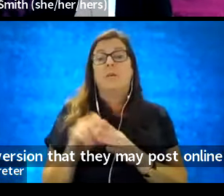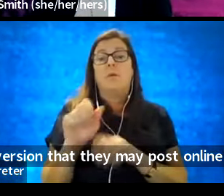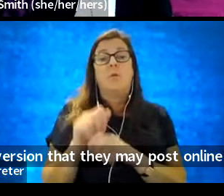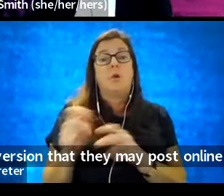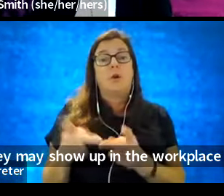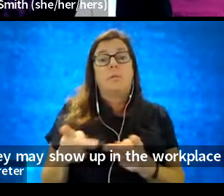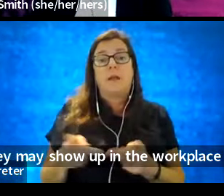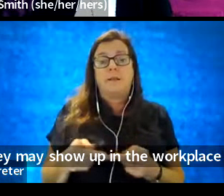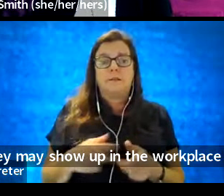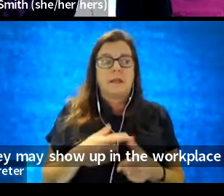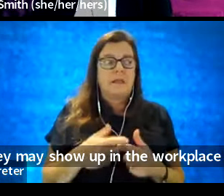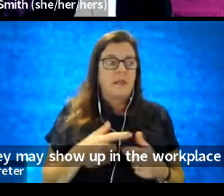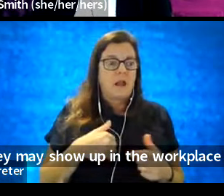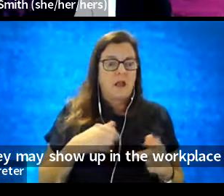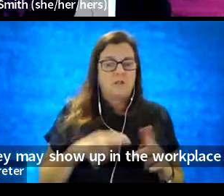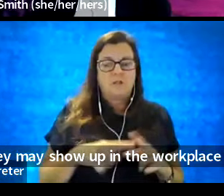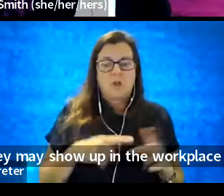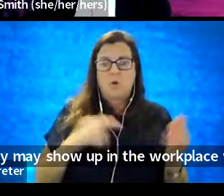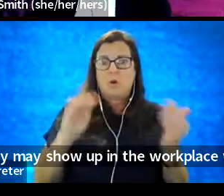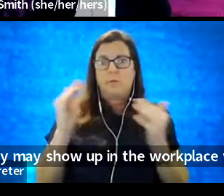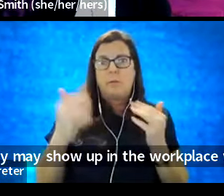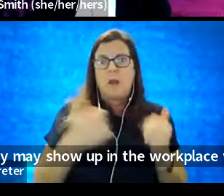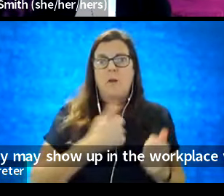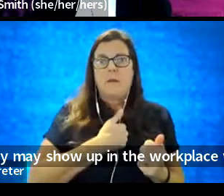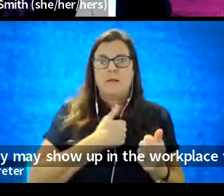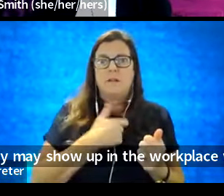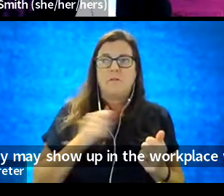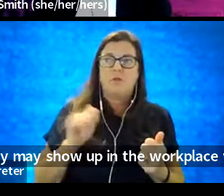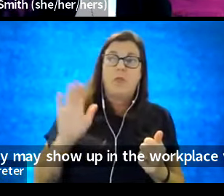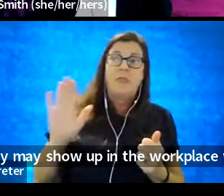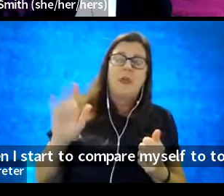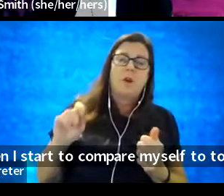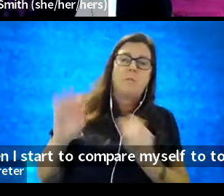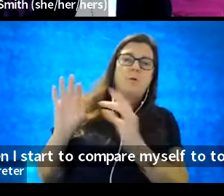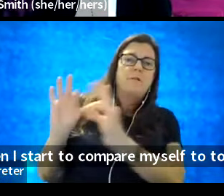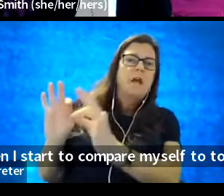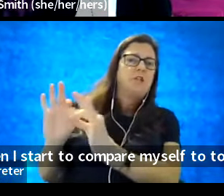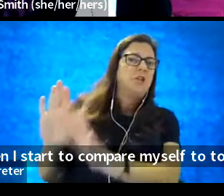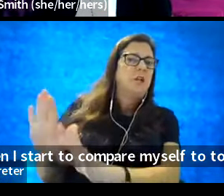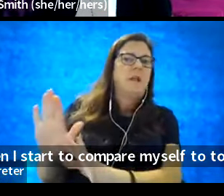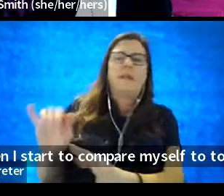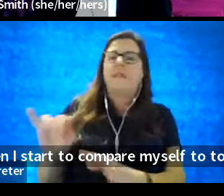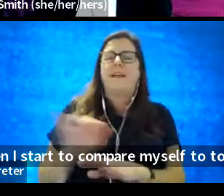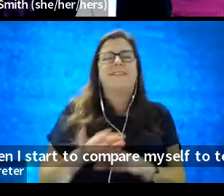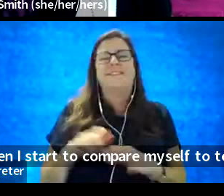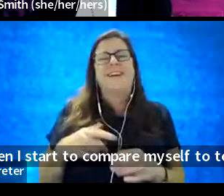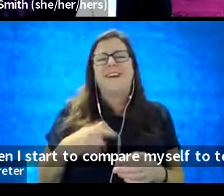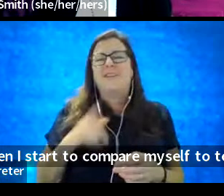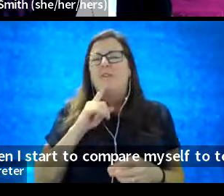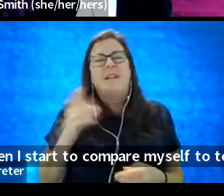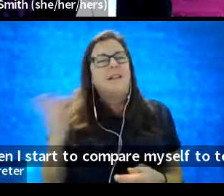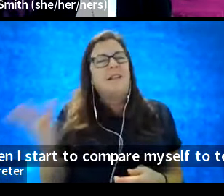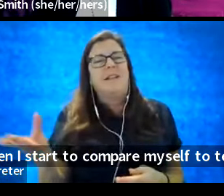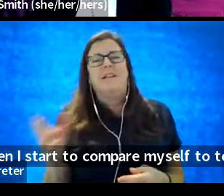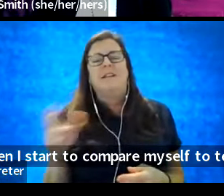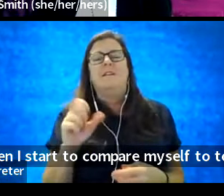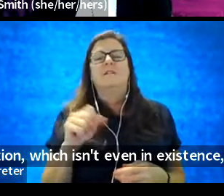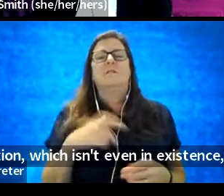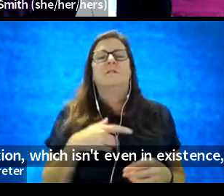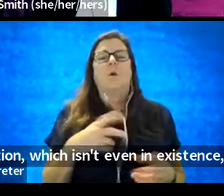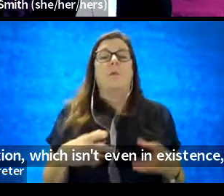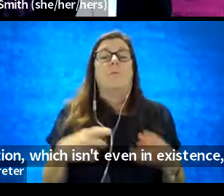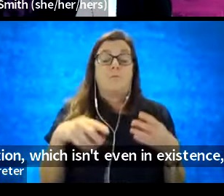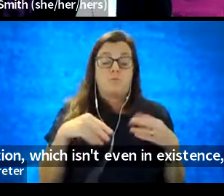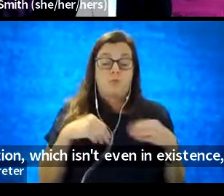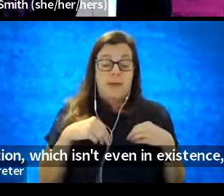And then I start to compare myself to their perfection, which isn't even in existence, right? So, embracing